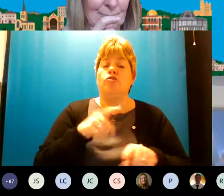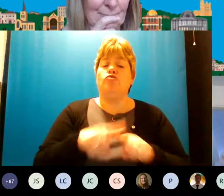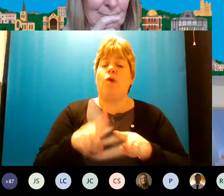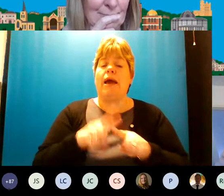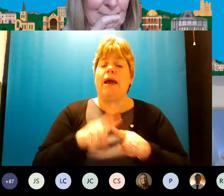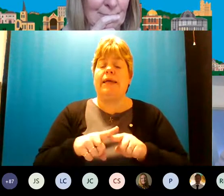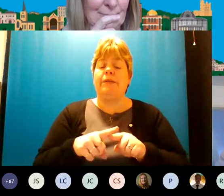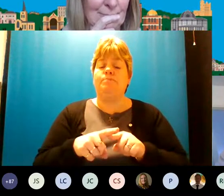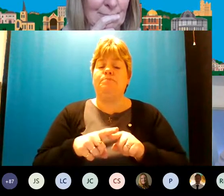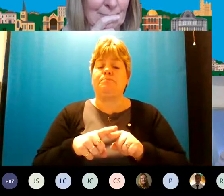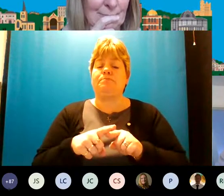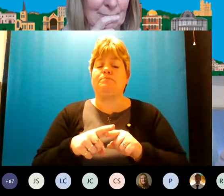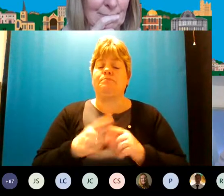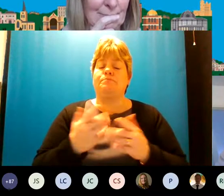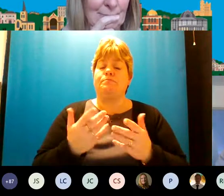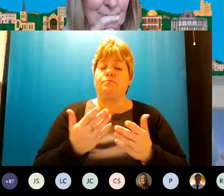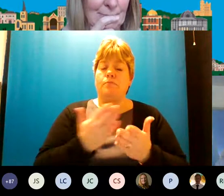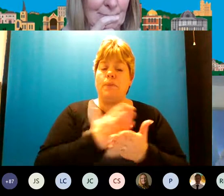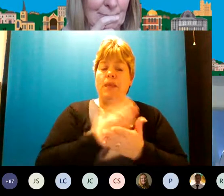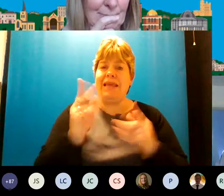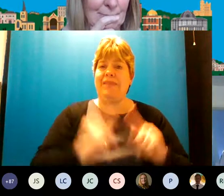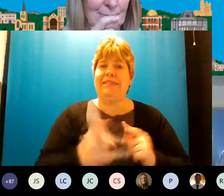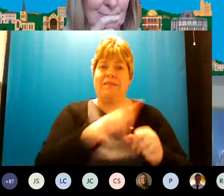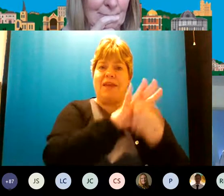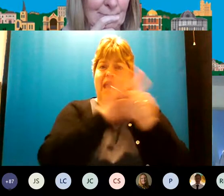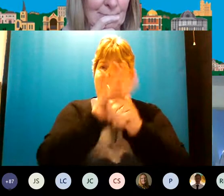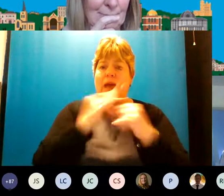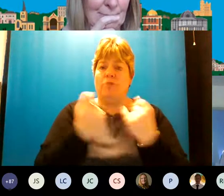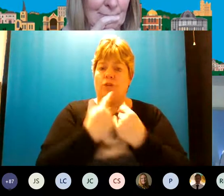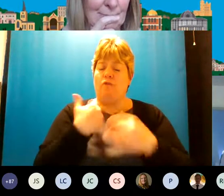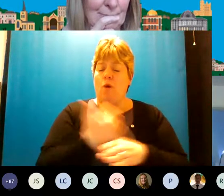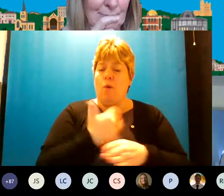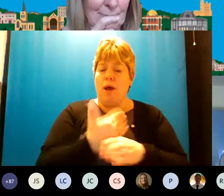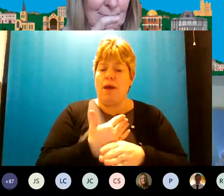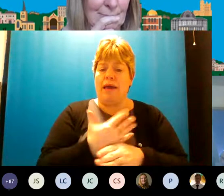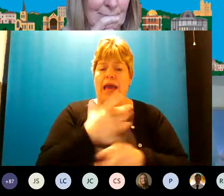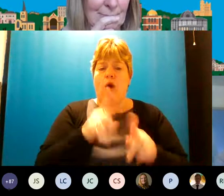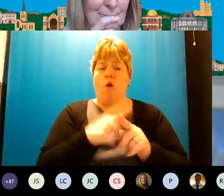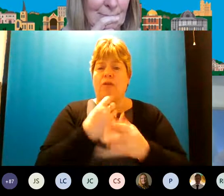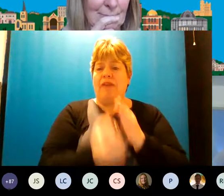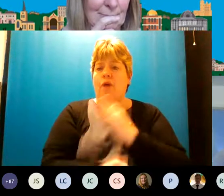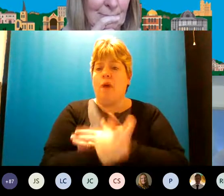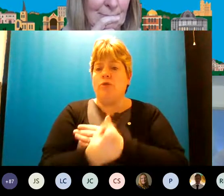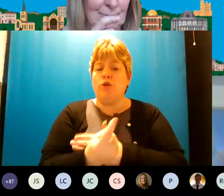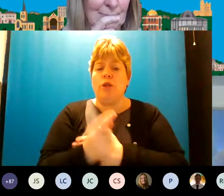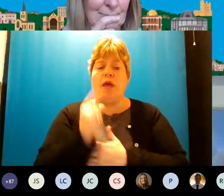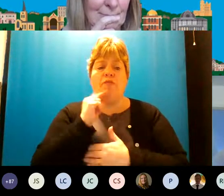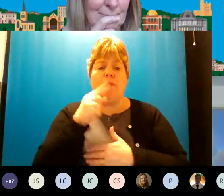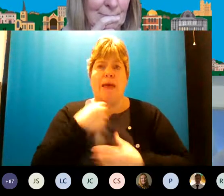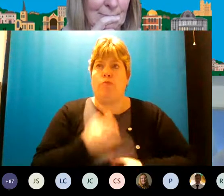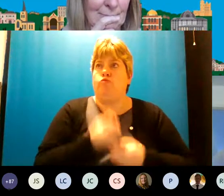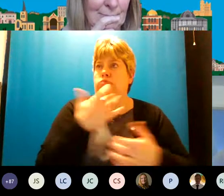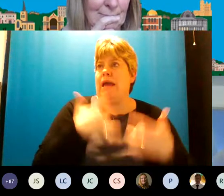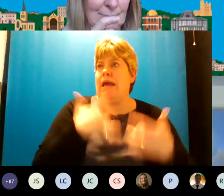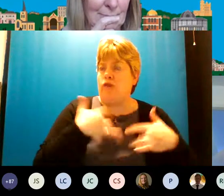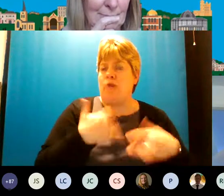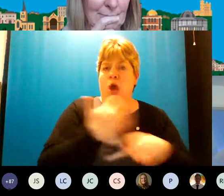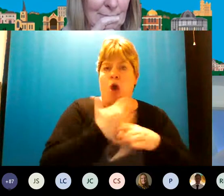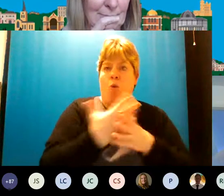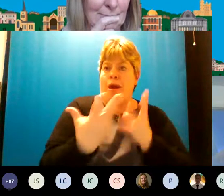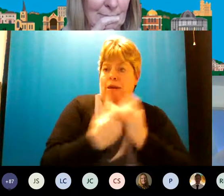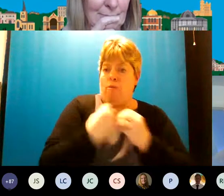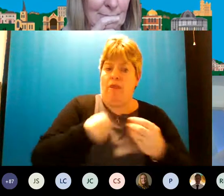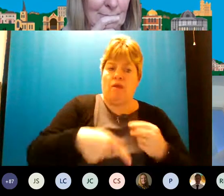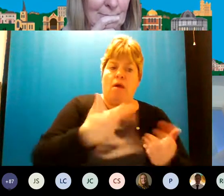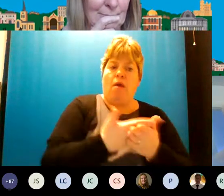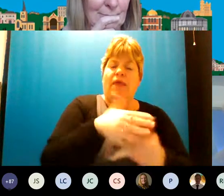um be clear about the different areas of stuff we're working on and have an opportunity for people to kind of express an interest of working with us on that